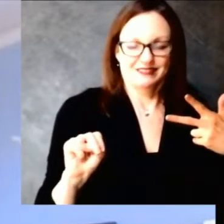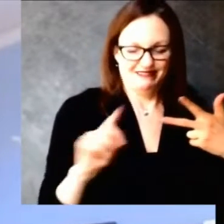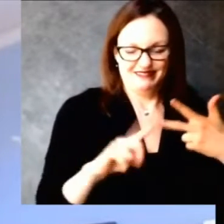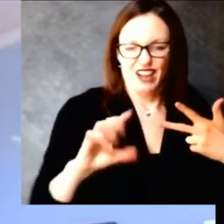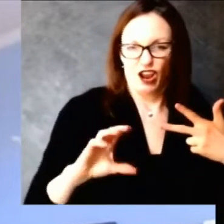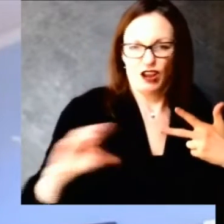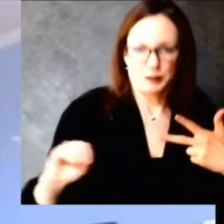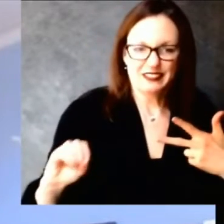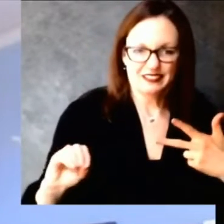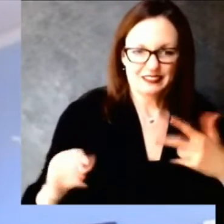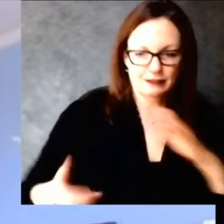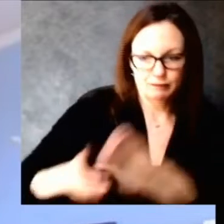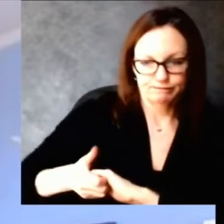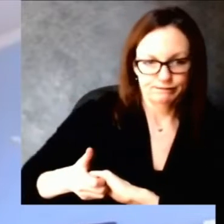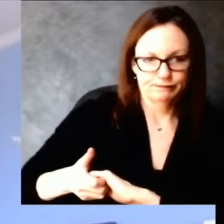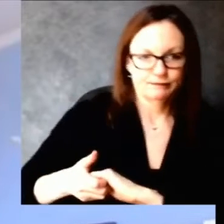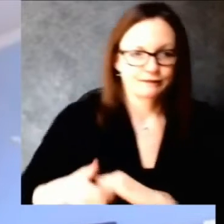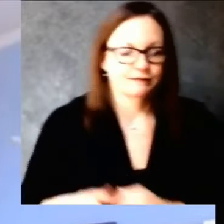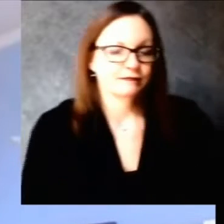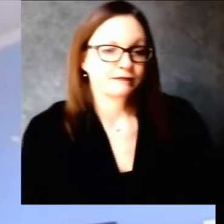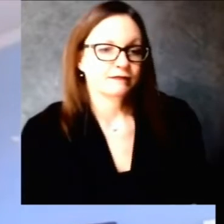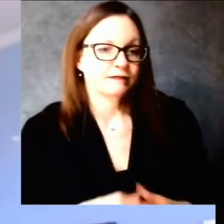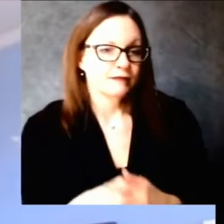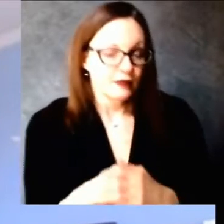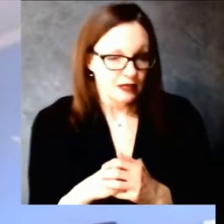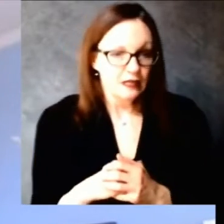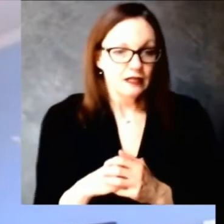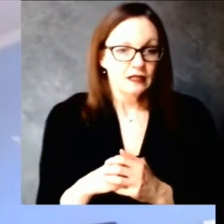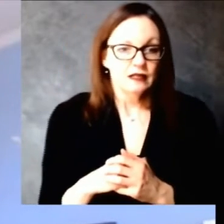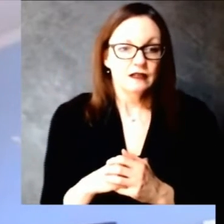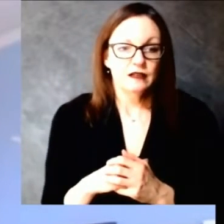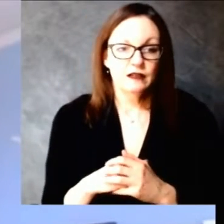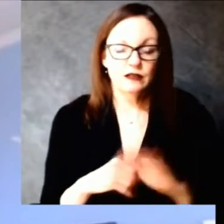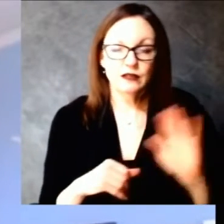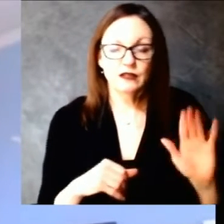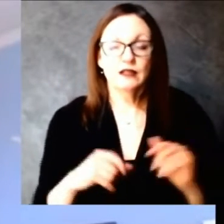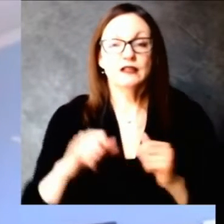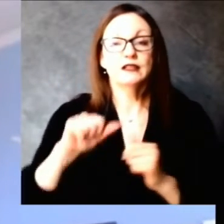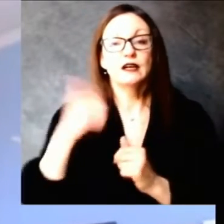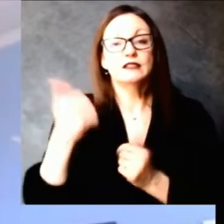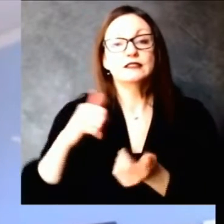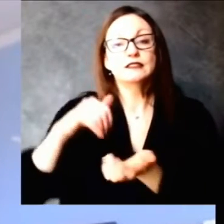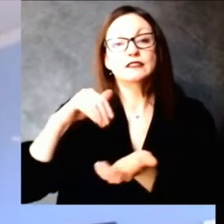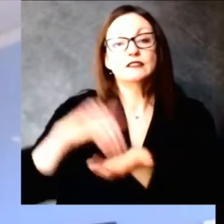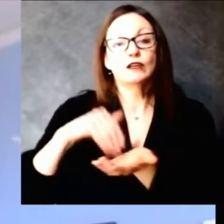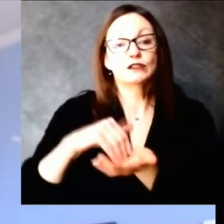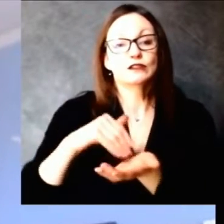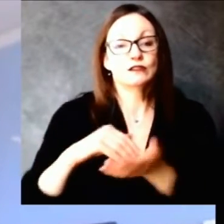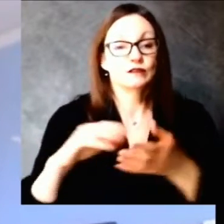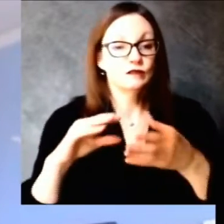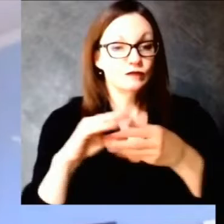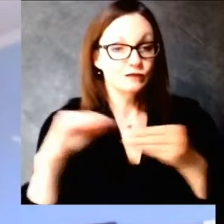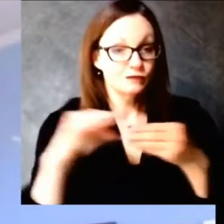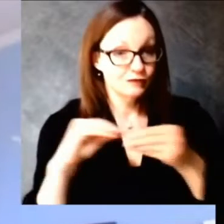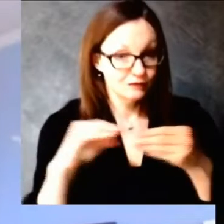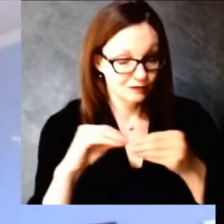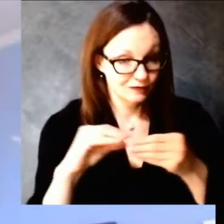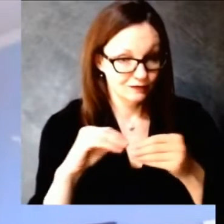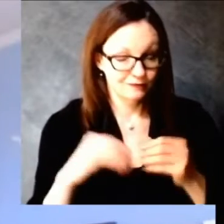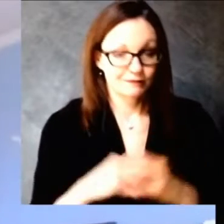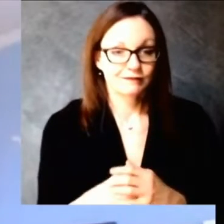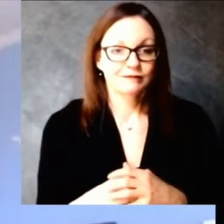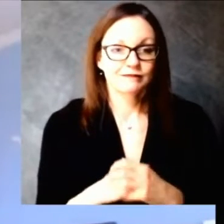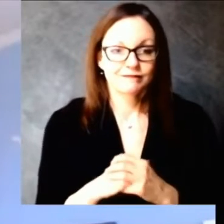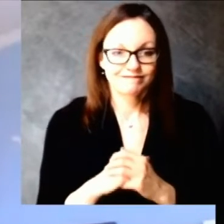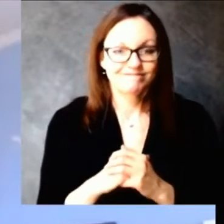earlier the number of doses per store is approximately 100 doses so it is a very small amount and it people do need